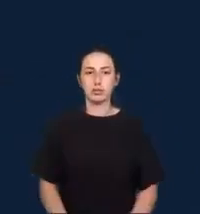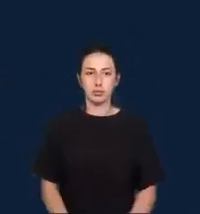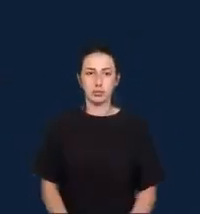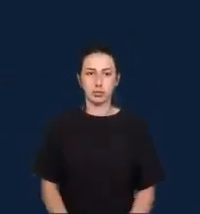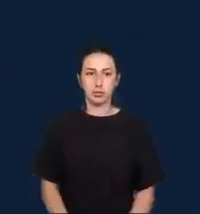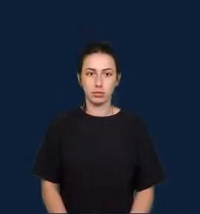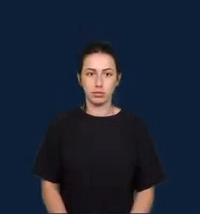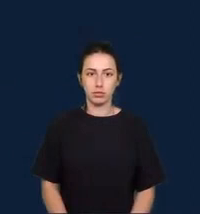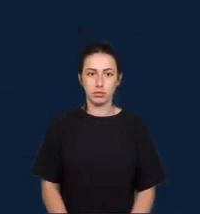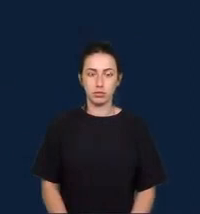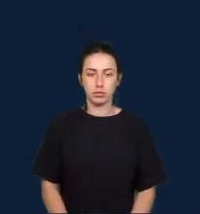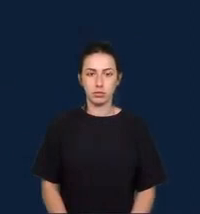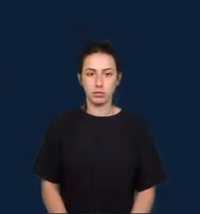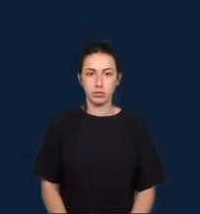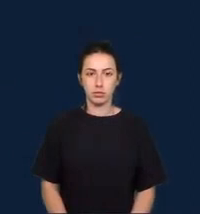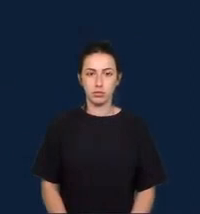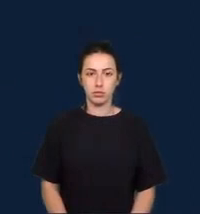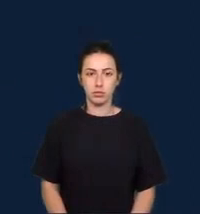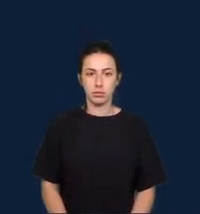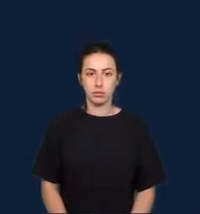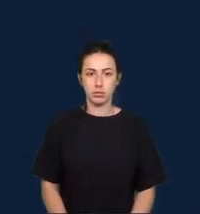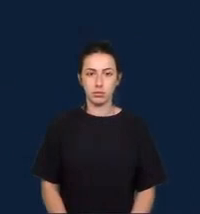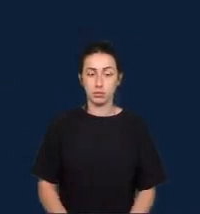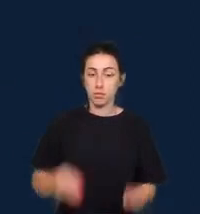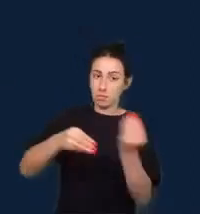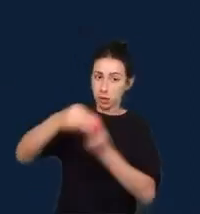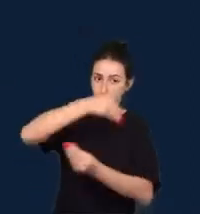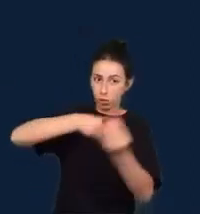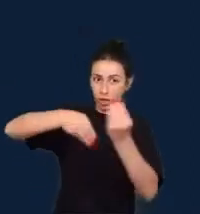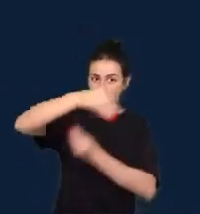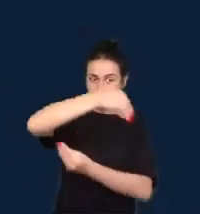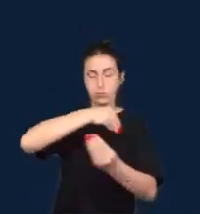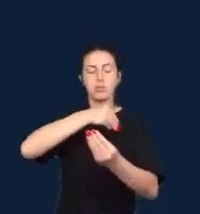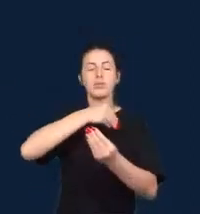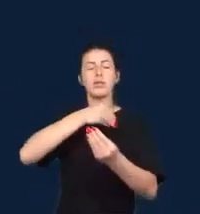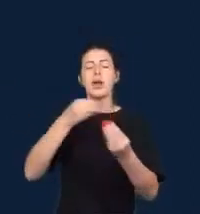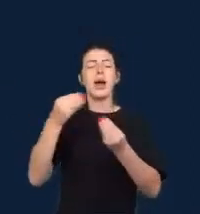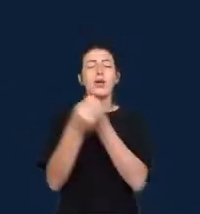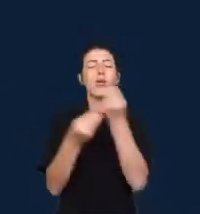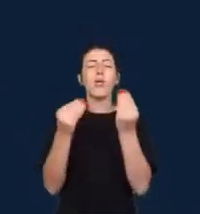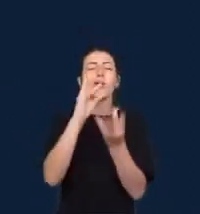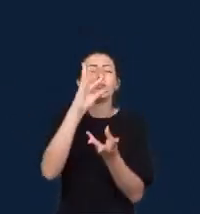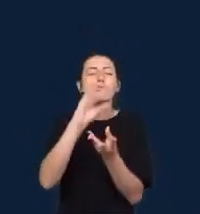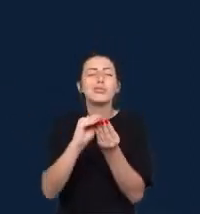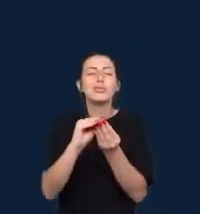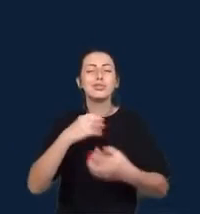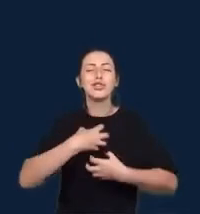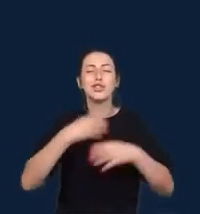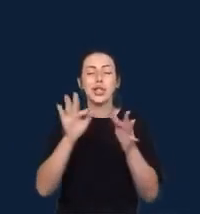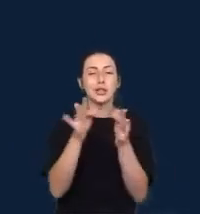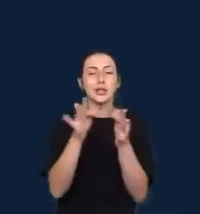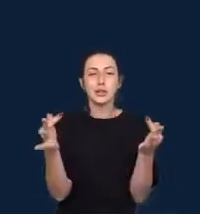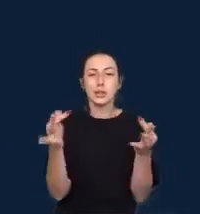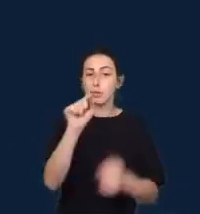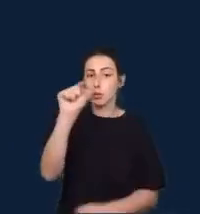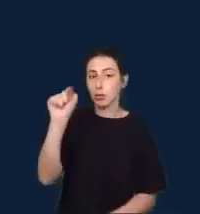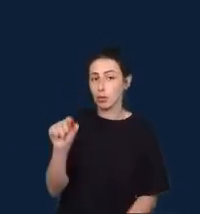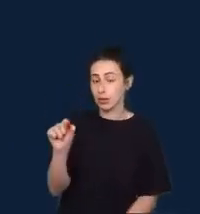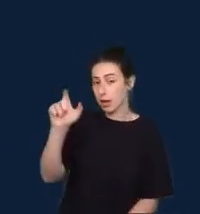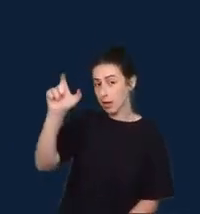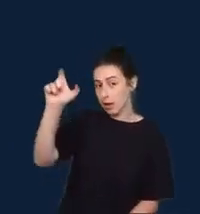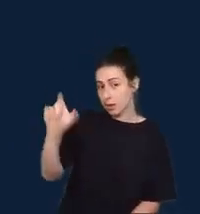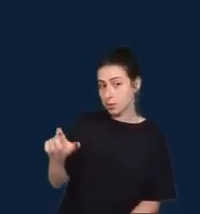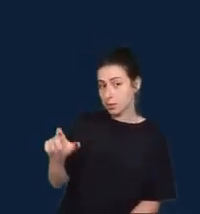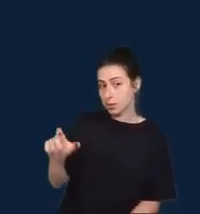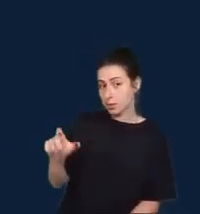To put it more simply, this is about what Emmanuel Didier in his review of the book refers to as